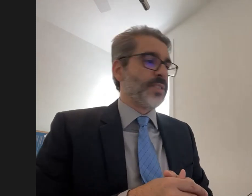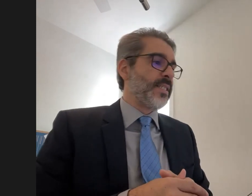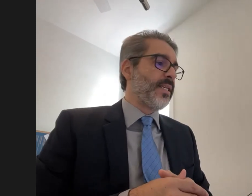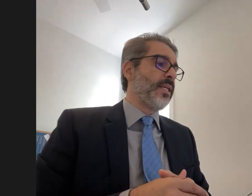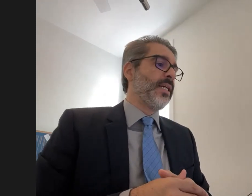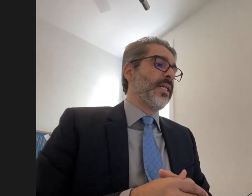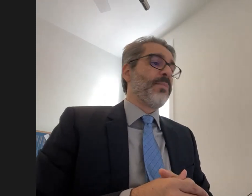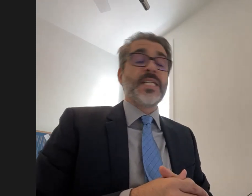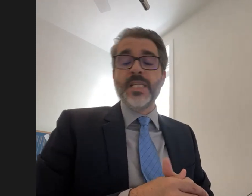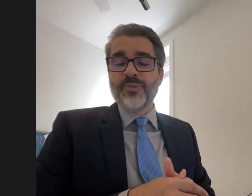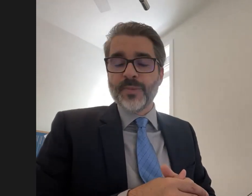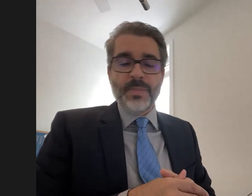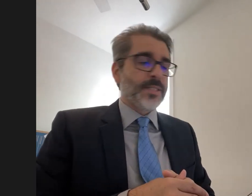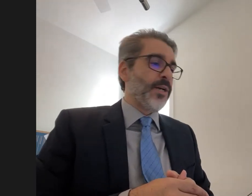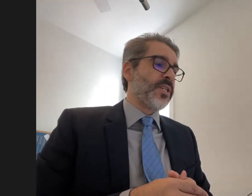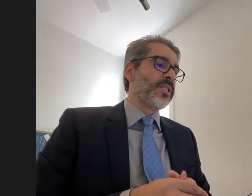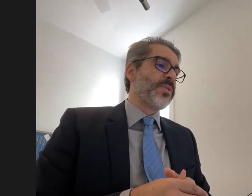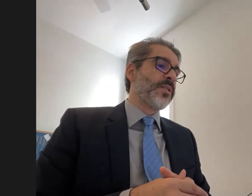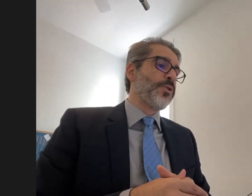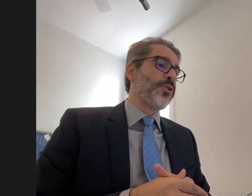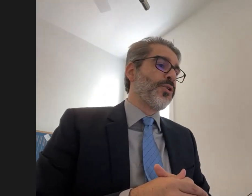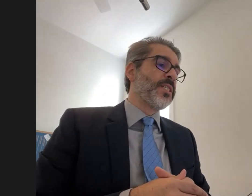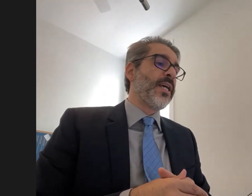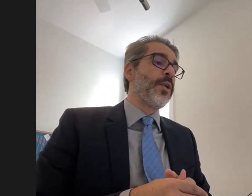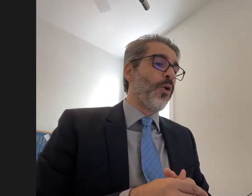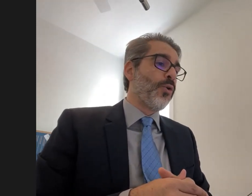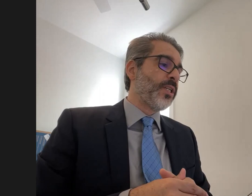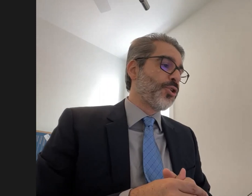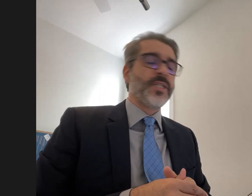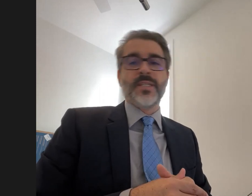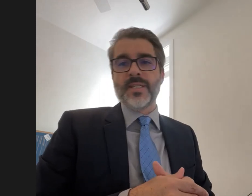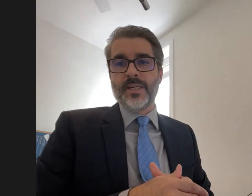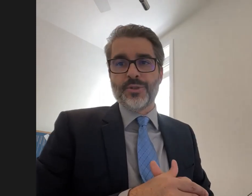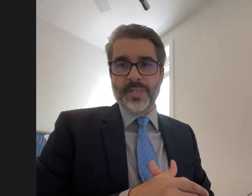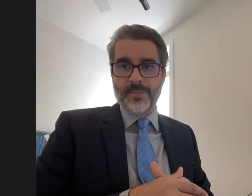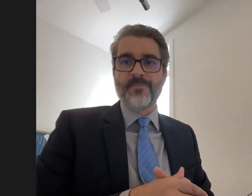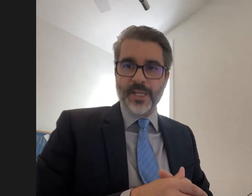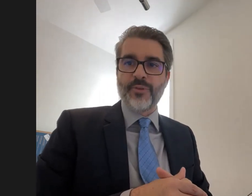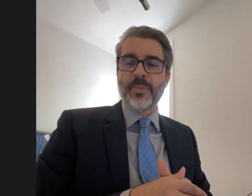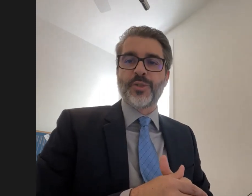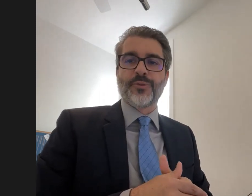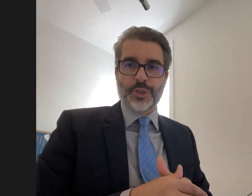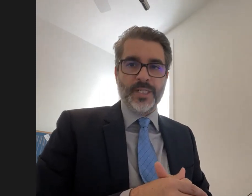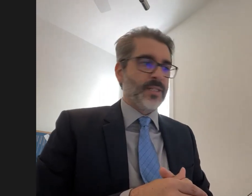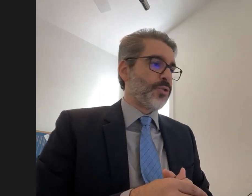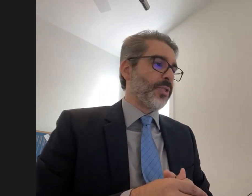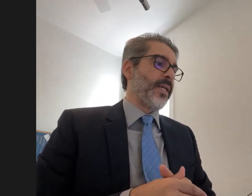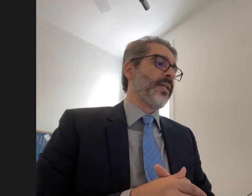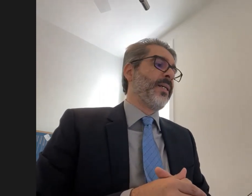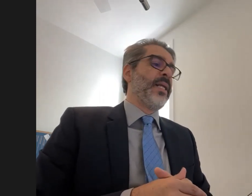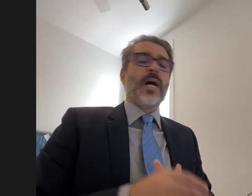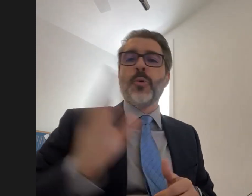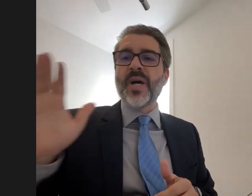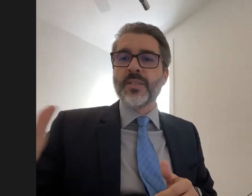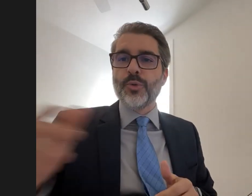in Washington DC, my team from the Mental Health and Substance Use Unit, and all that joined us here today. Thank you very much for joining us today.